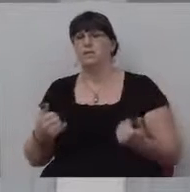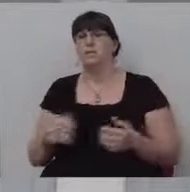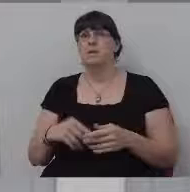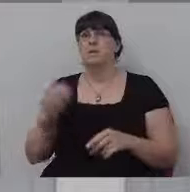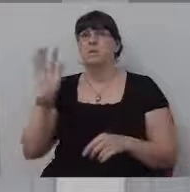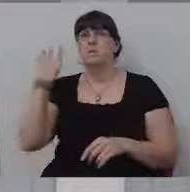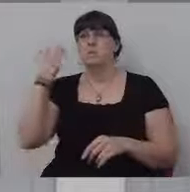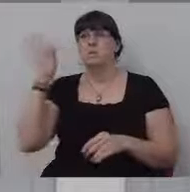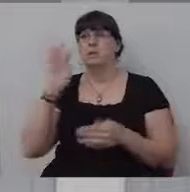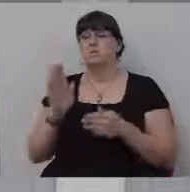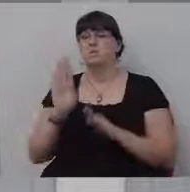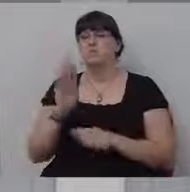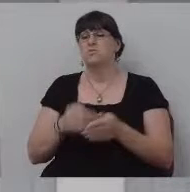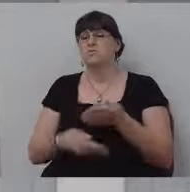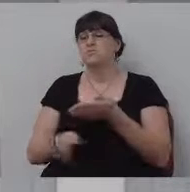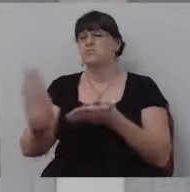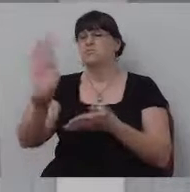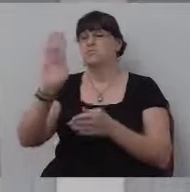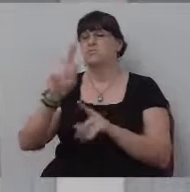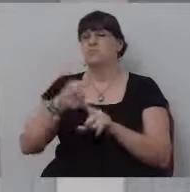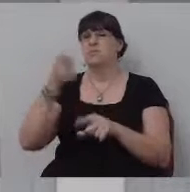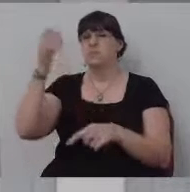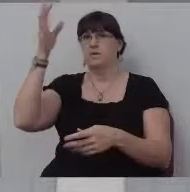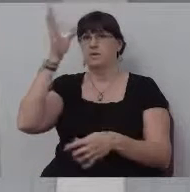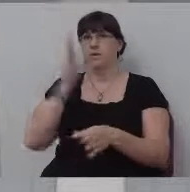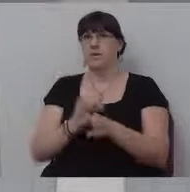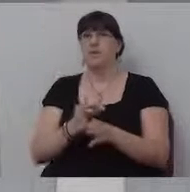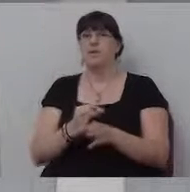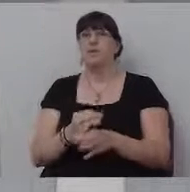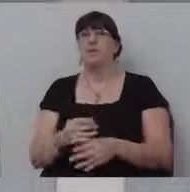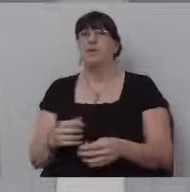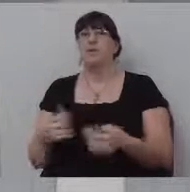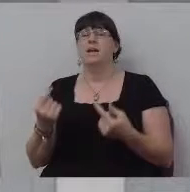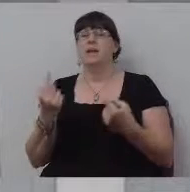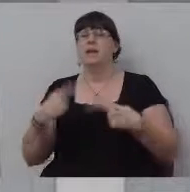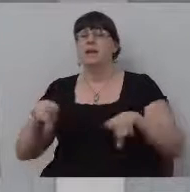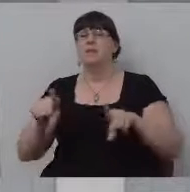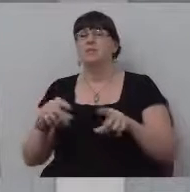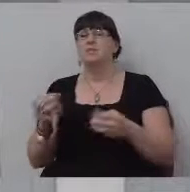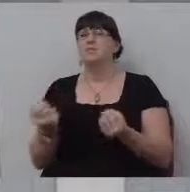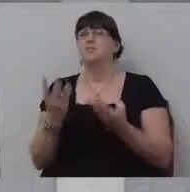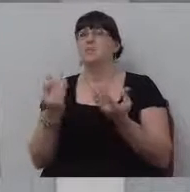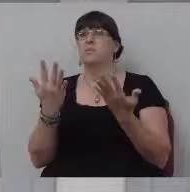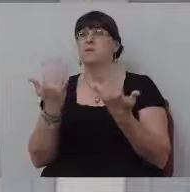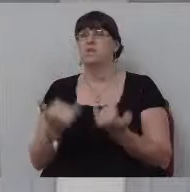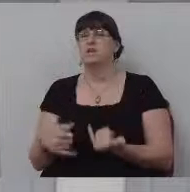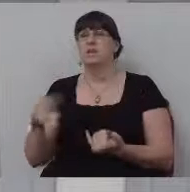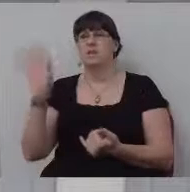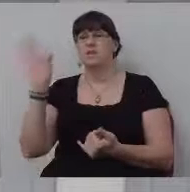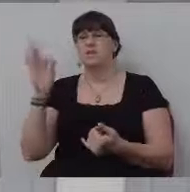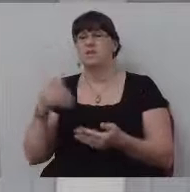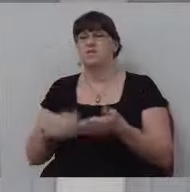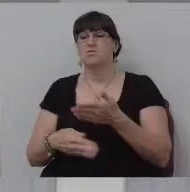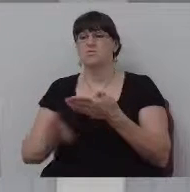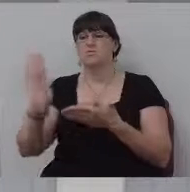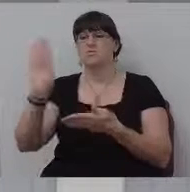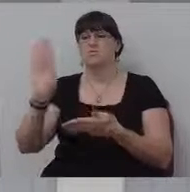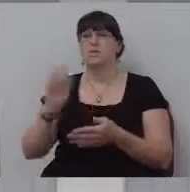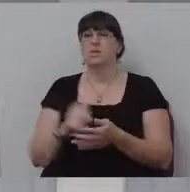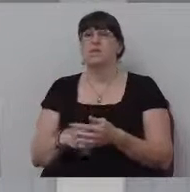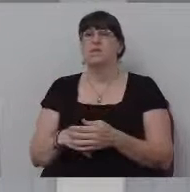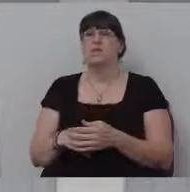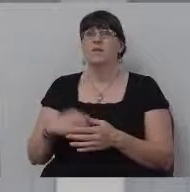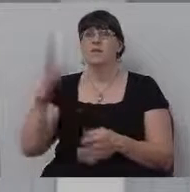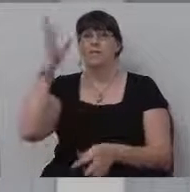walk away from the faith, it's, it happens so often now that pastors walk away from the faith. It's, it